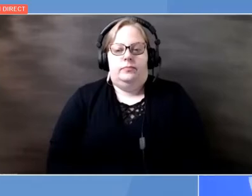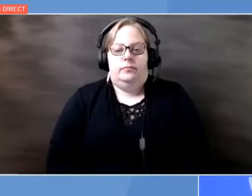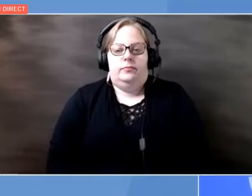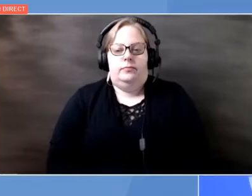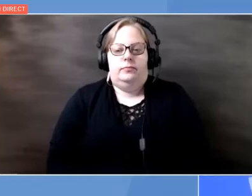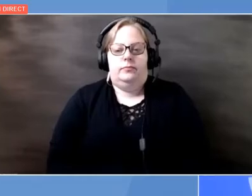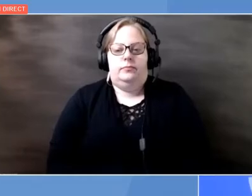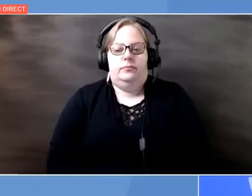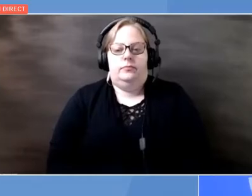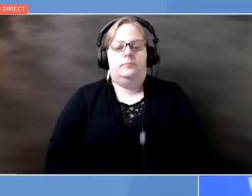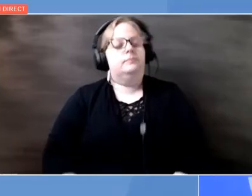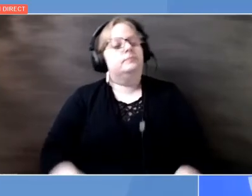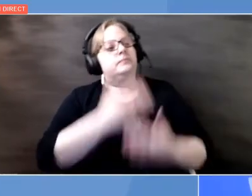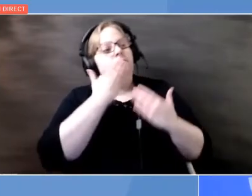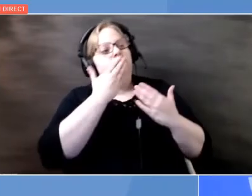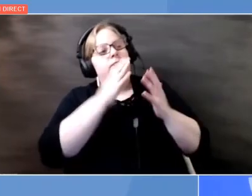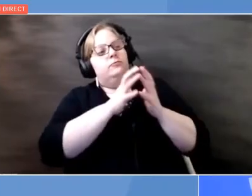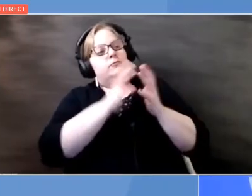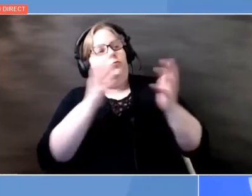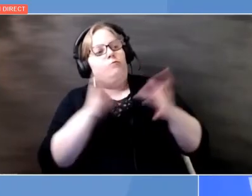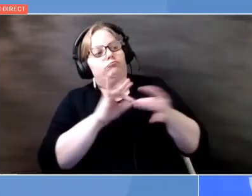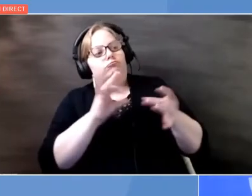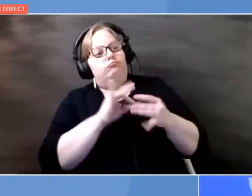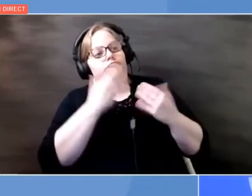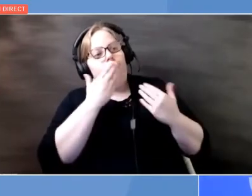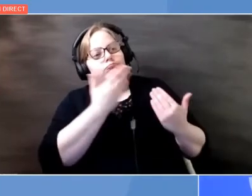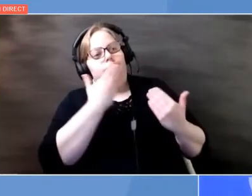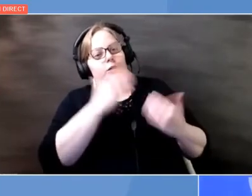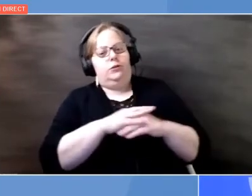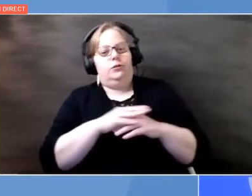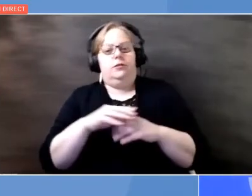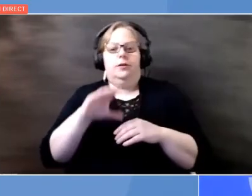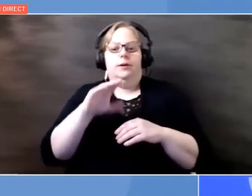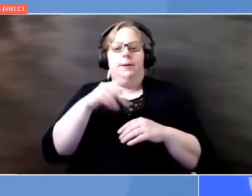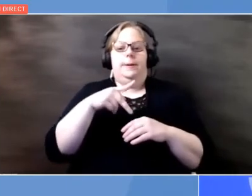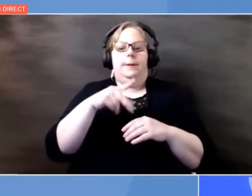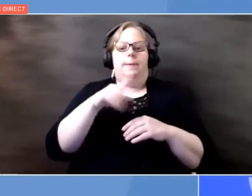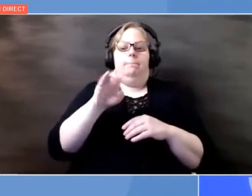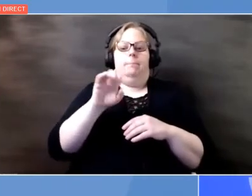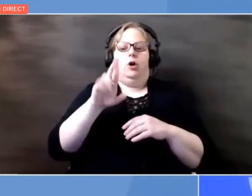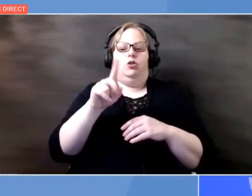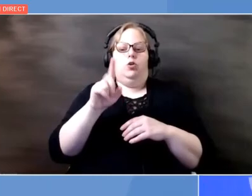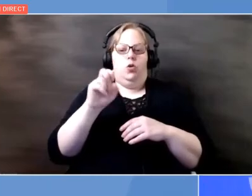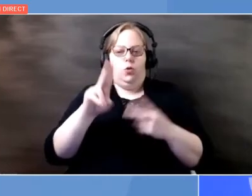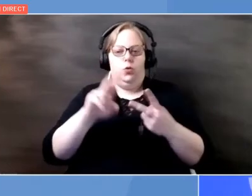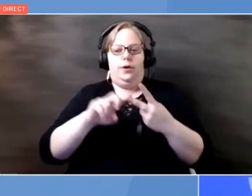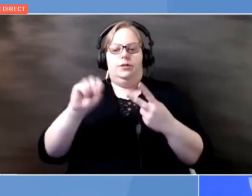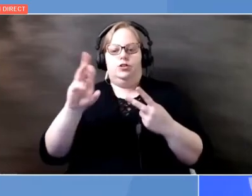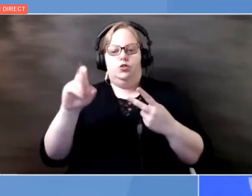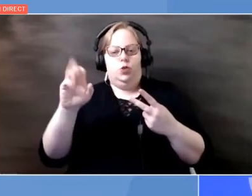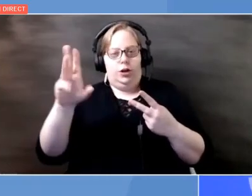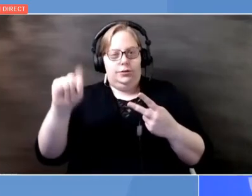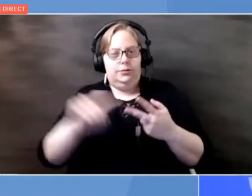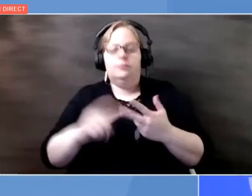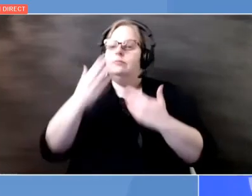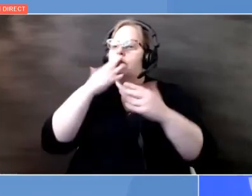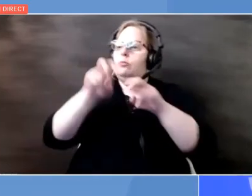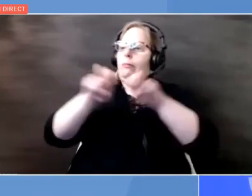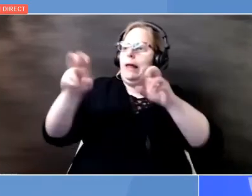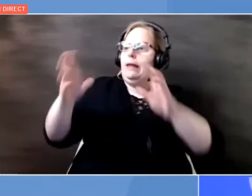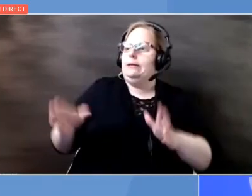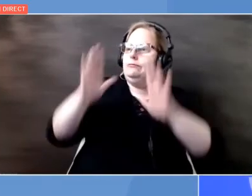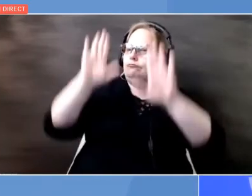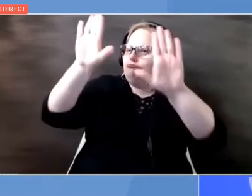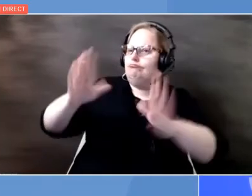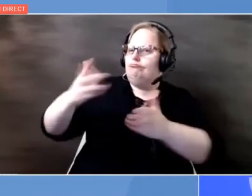Well, thank you so much for those comments, Minister Pardot and Minister Stewart also, and a big thank you to our panelists for this wonderful conversation.